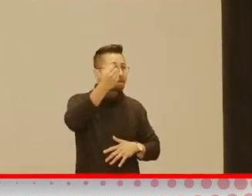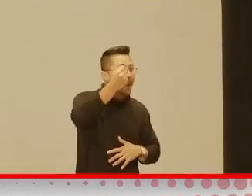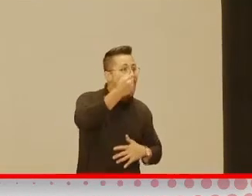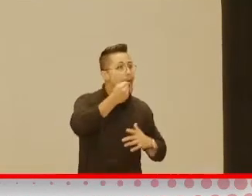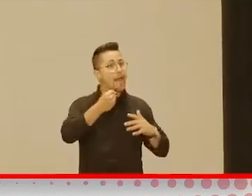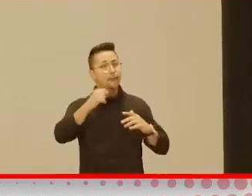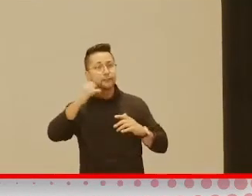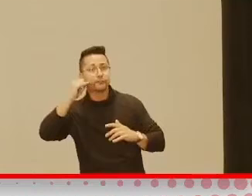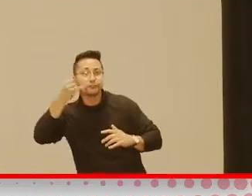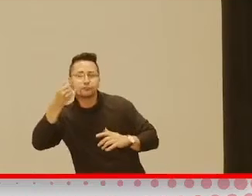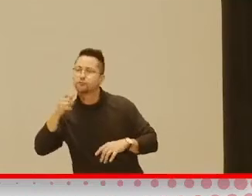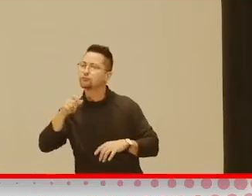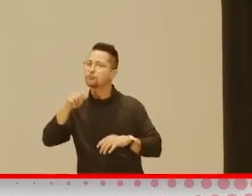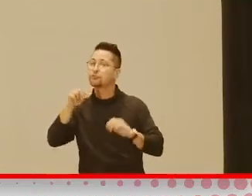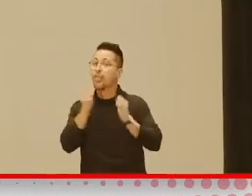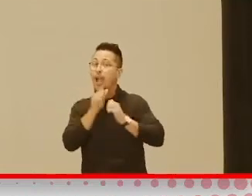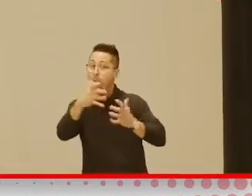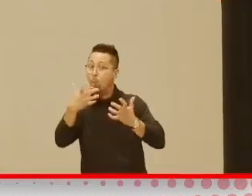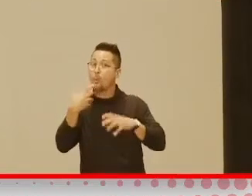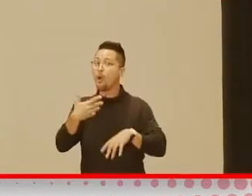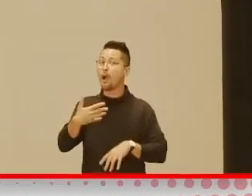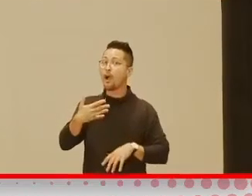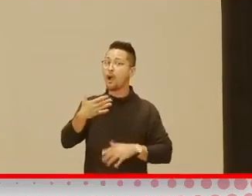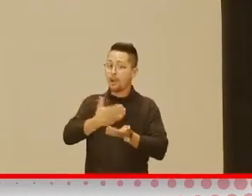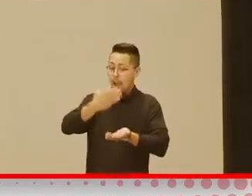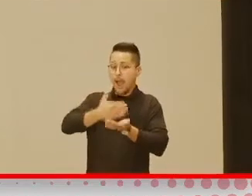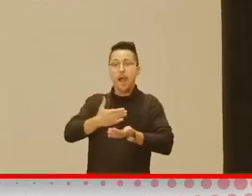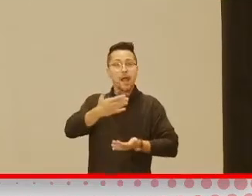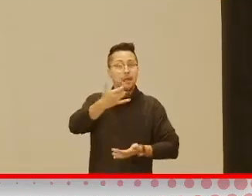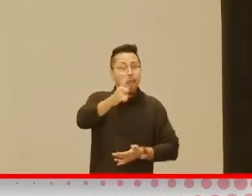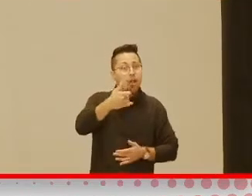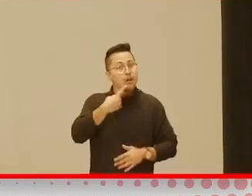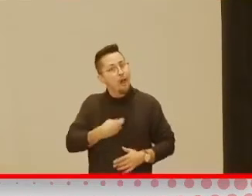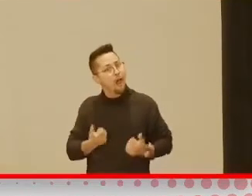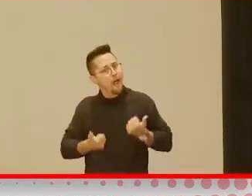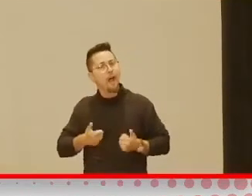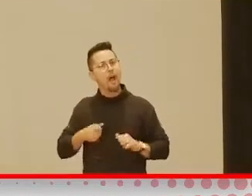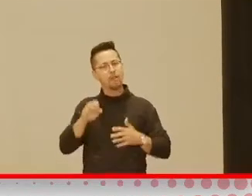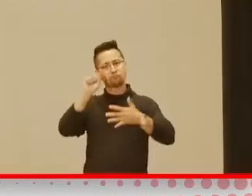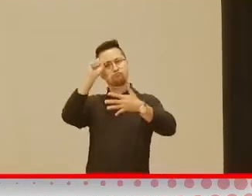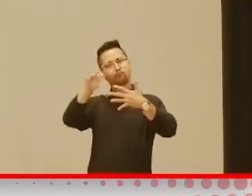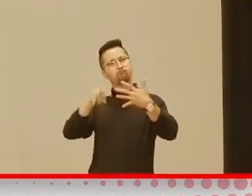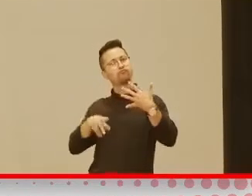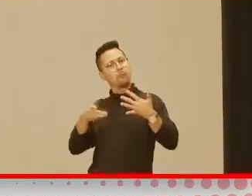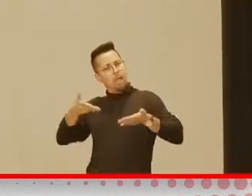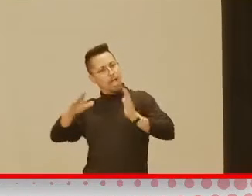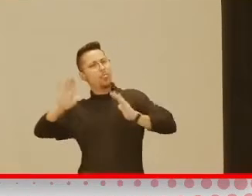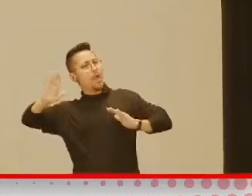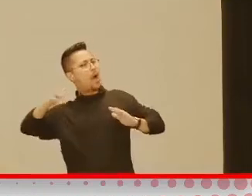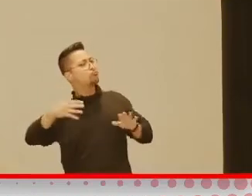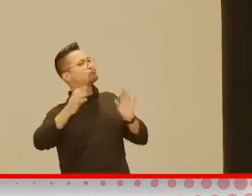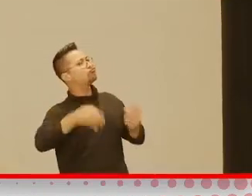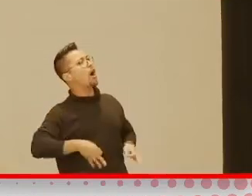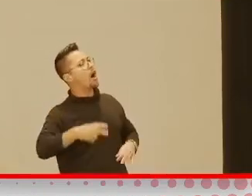cup or a red cup with your milk or juice today? And give them options, and let them pick the color. Let them pick the cup.